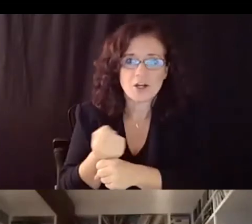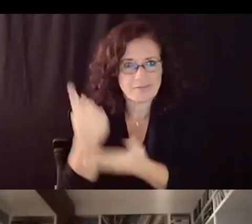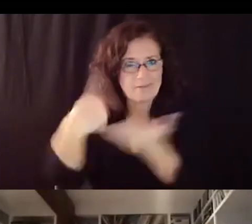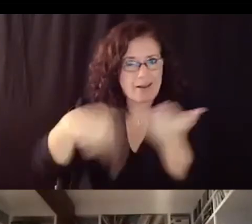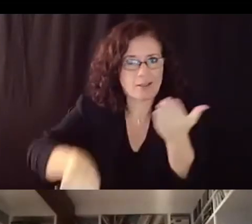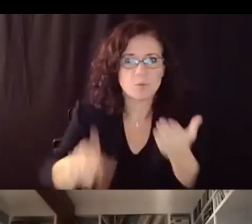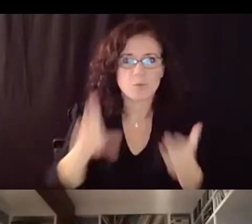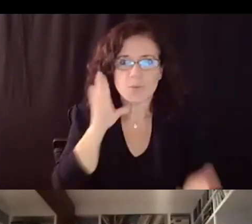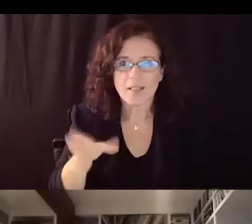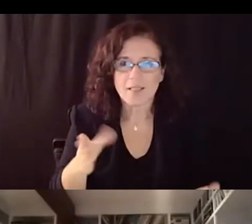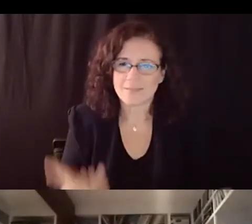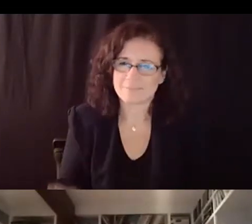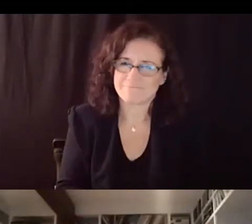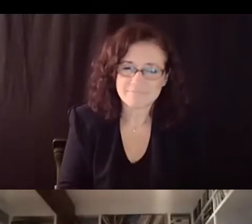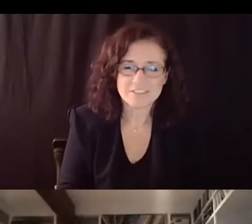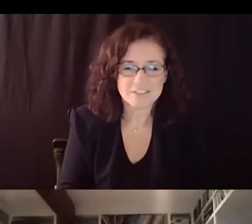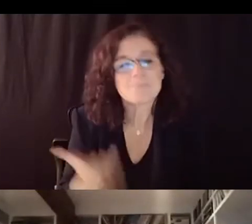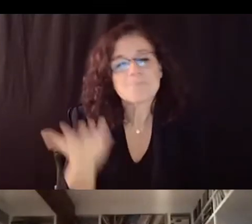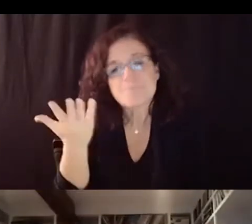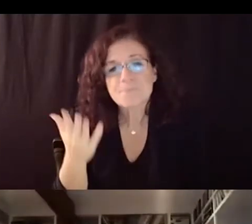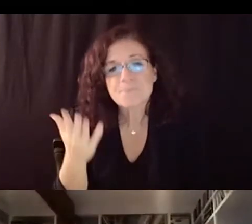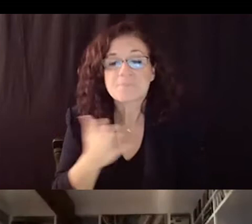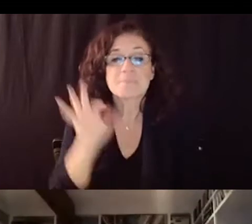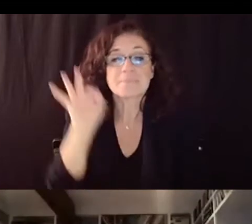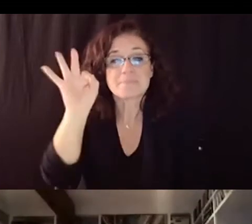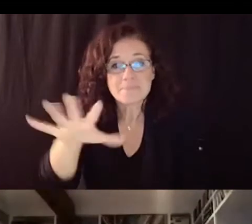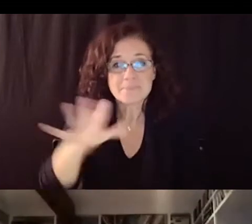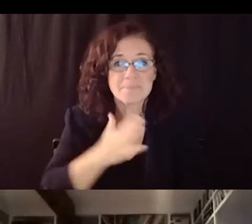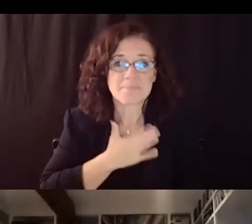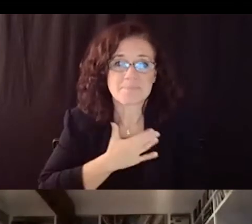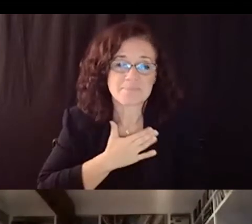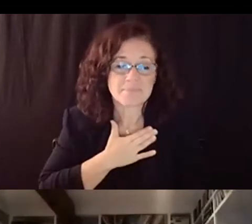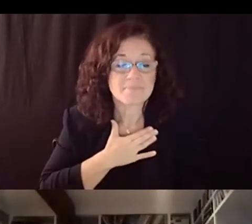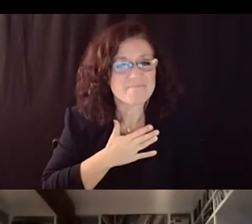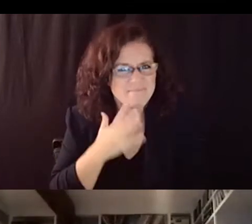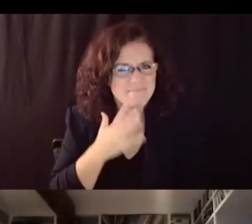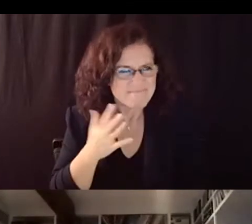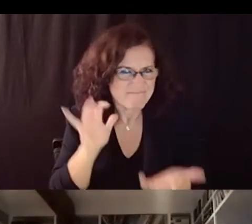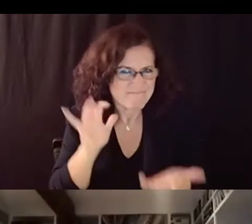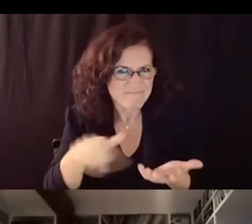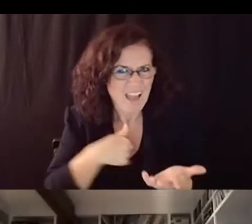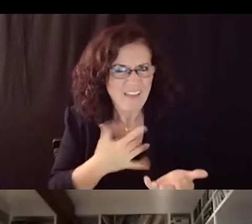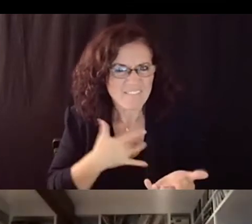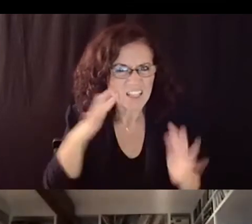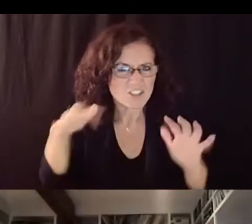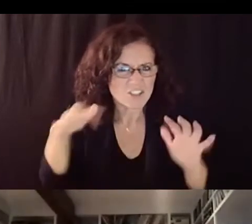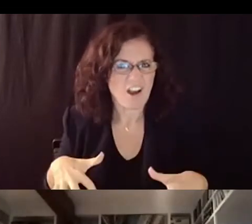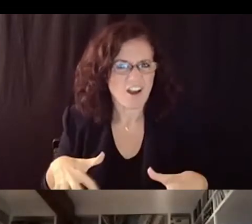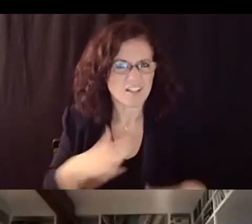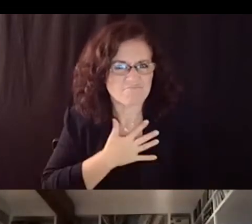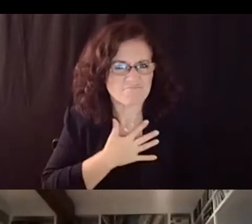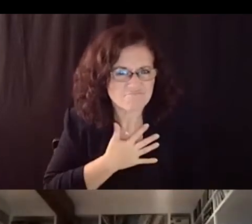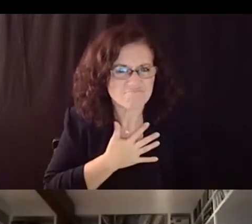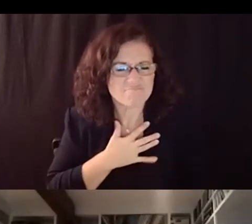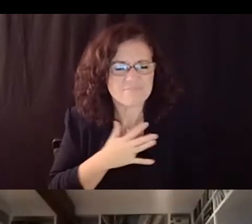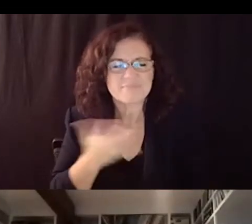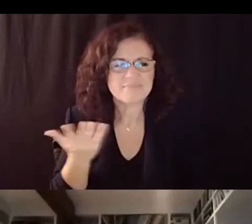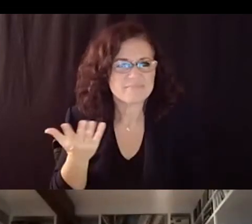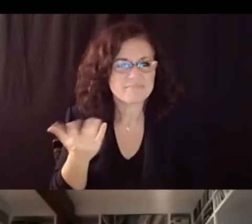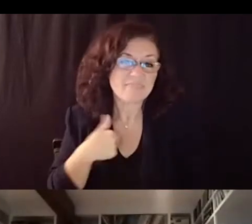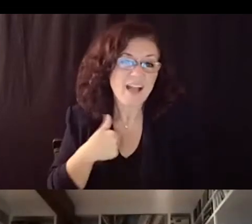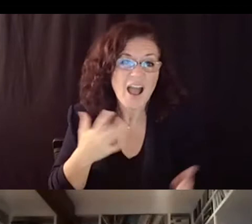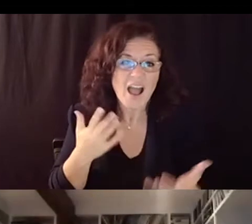uh for listening to me and as i said it's it was just a shock to learn and i really wish we would have been given more